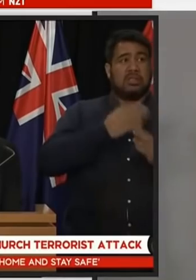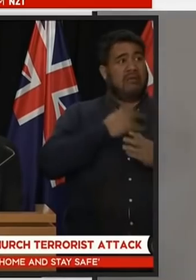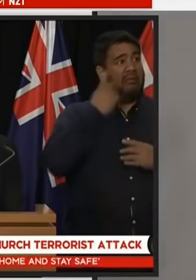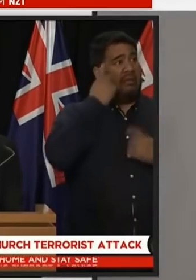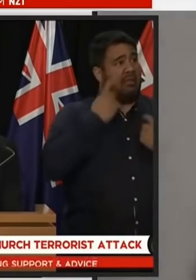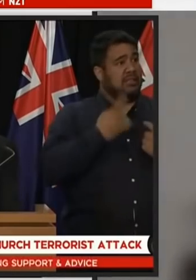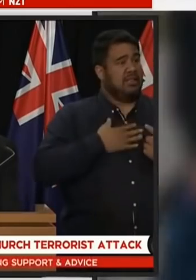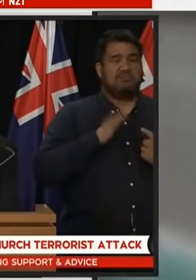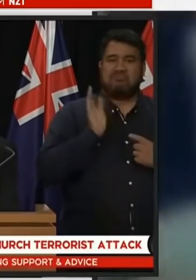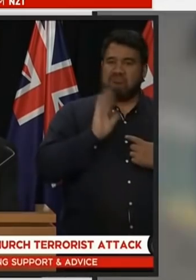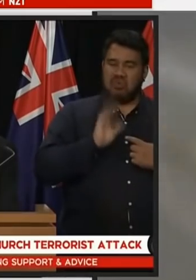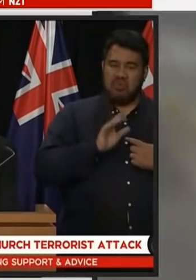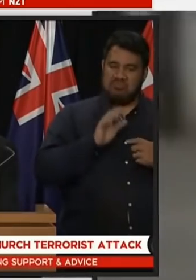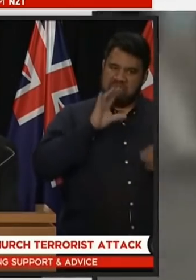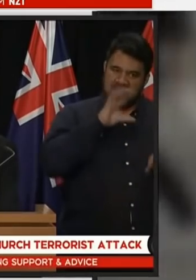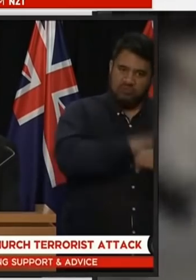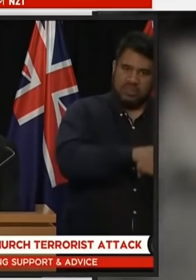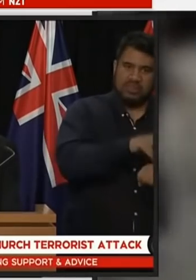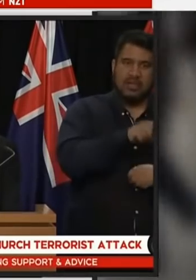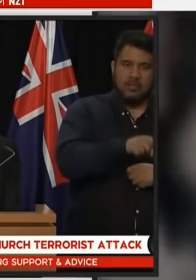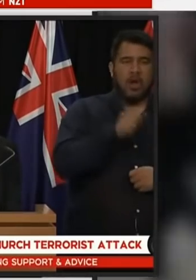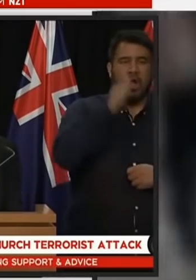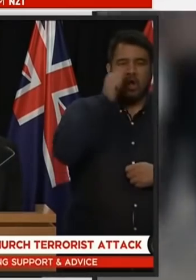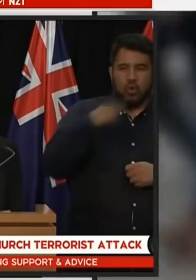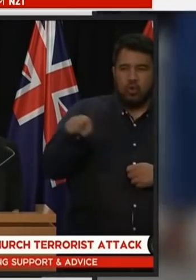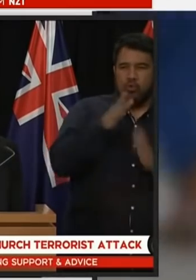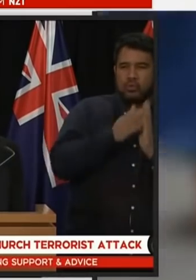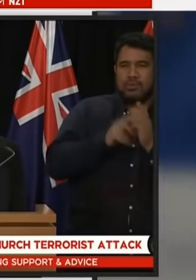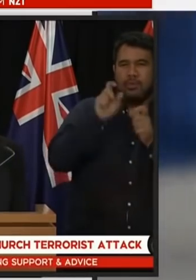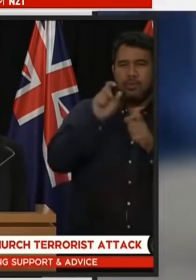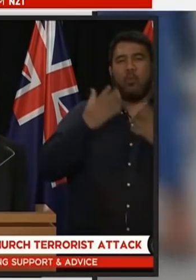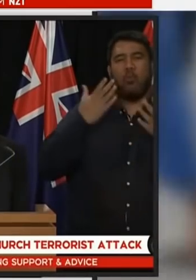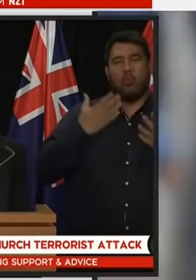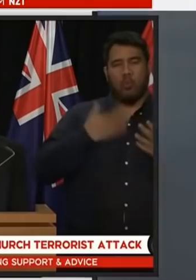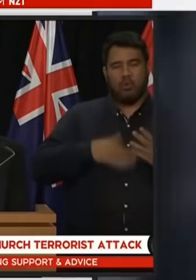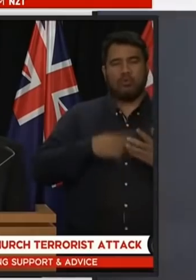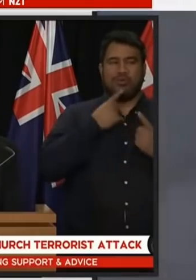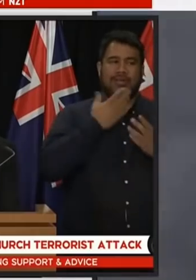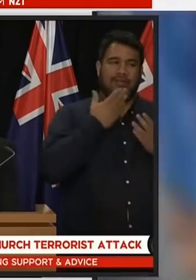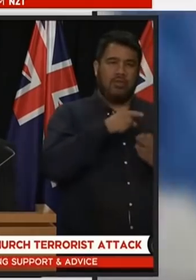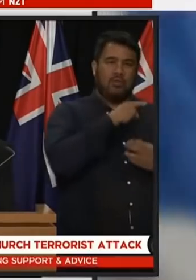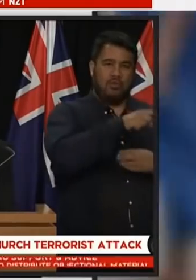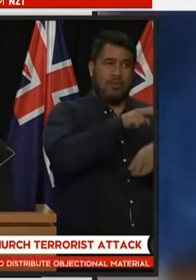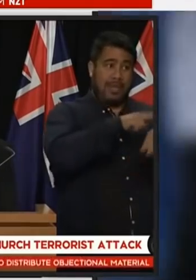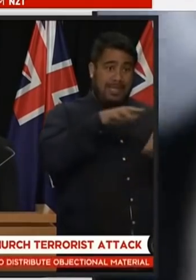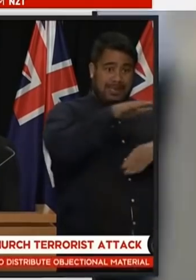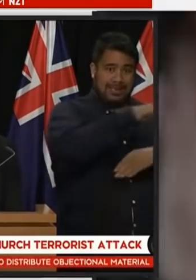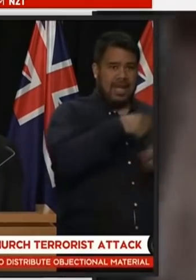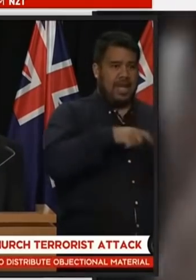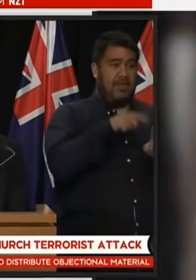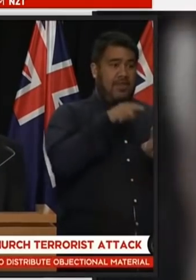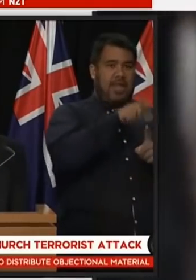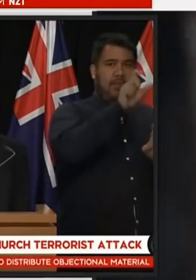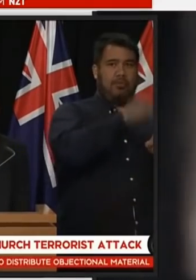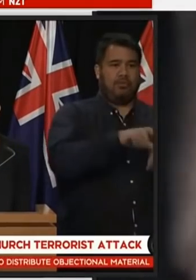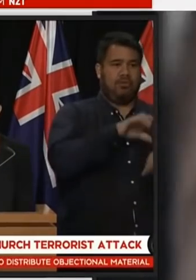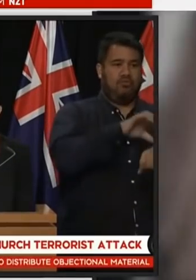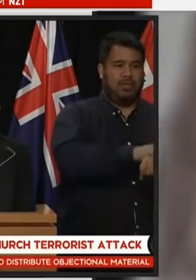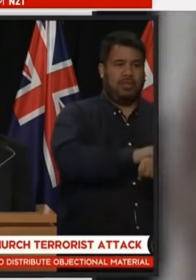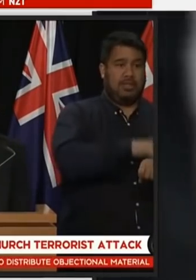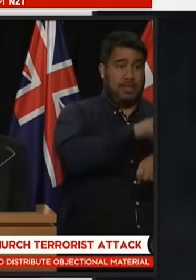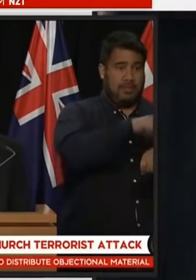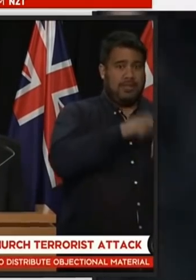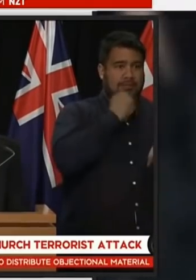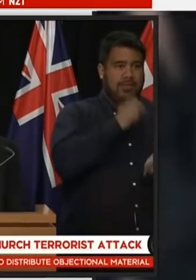i'm sure everyone in new zealand wants the acknowledgement of the police but particularly the police officer who made that critical arrest yesterday